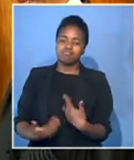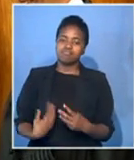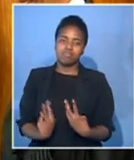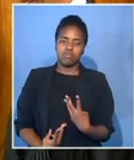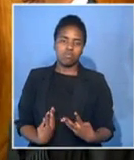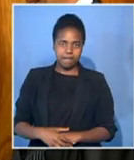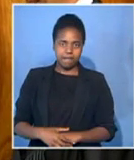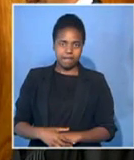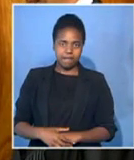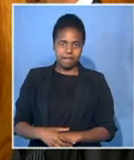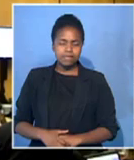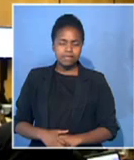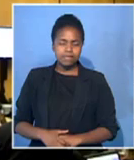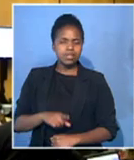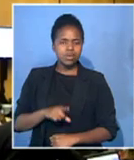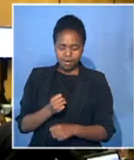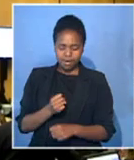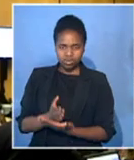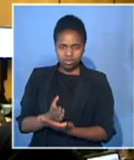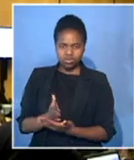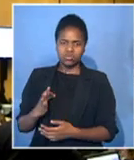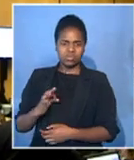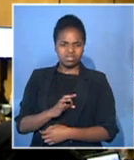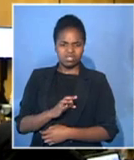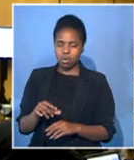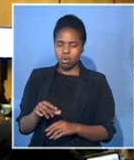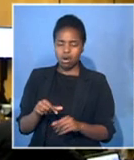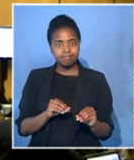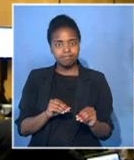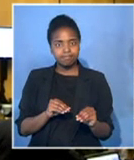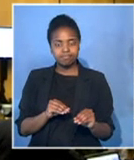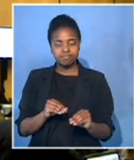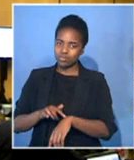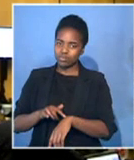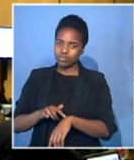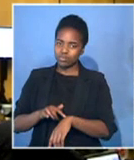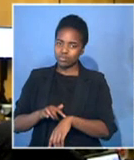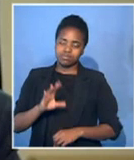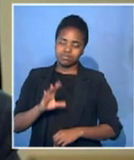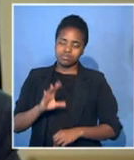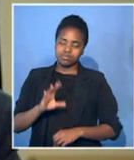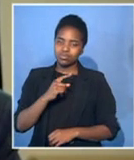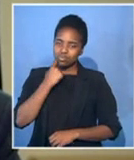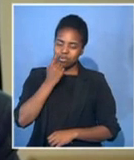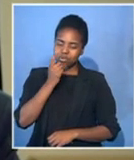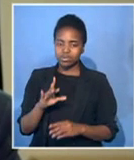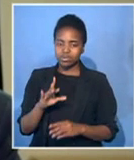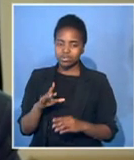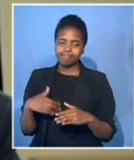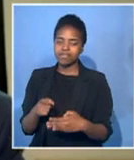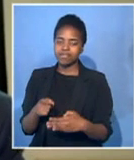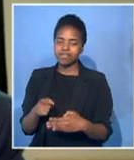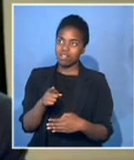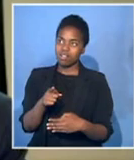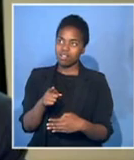go back tomorrow. And in the interest of making sure that the commission is not delayed any further, we will go back tomorrow. And hopefully those